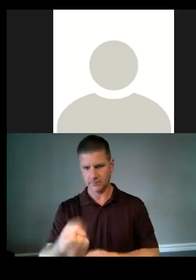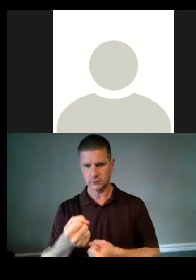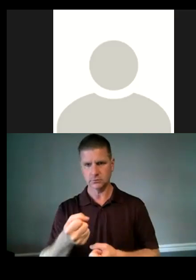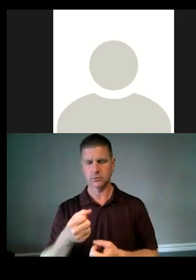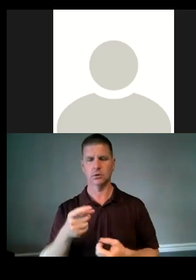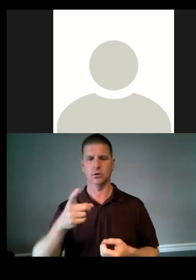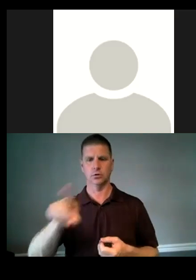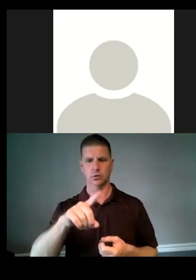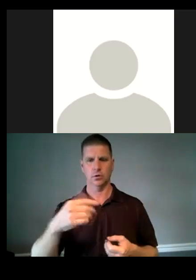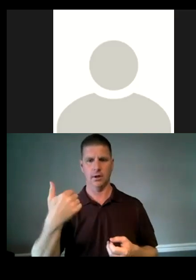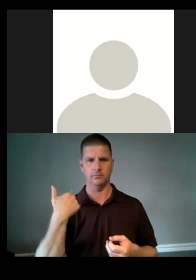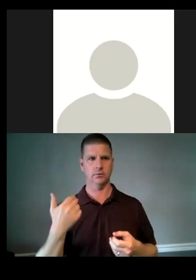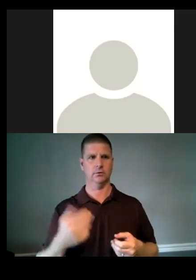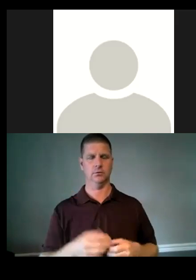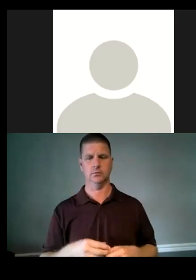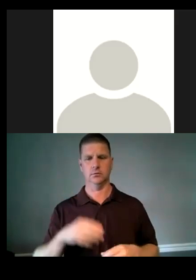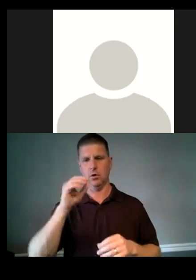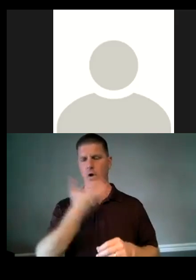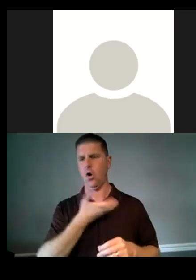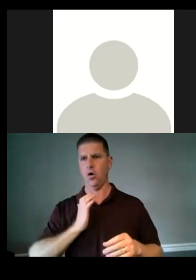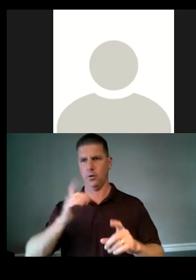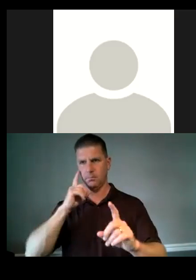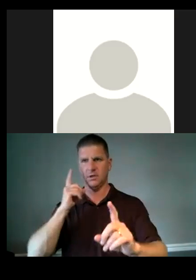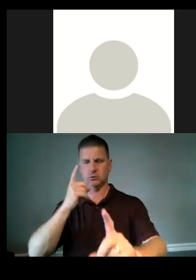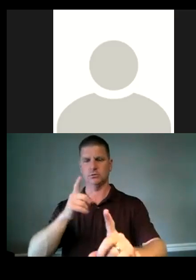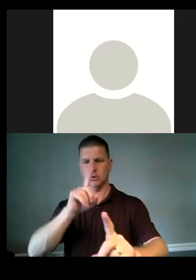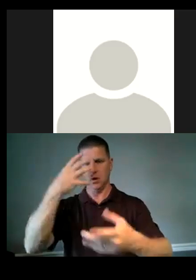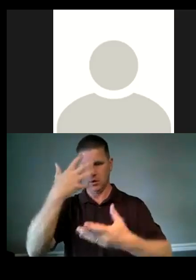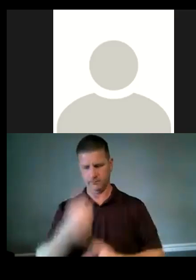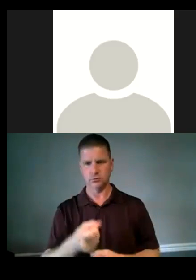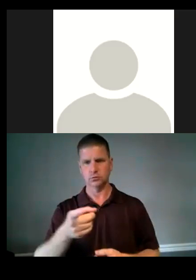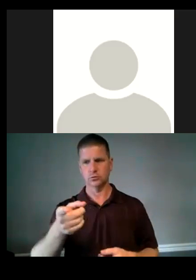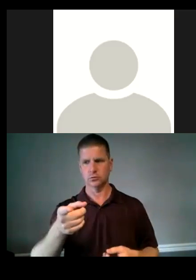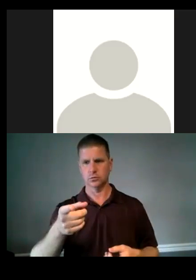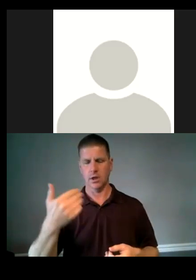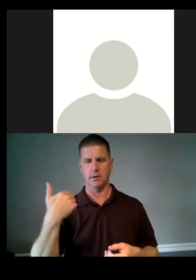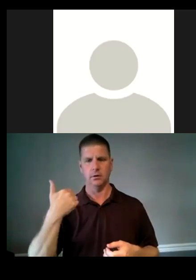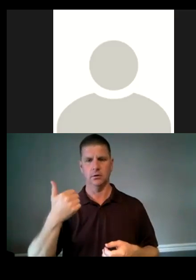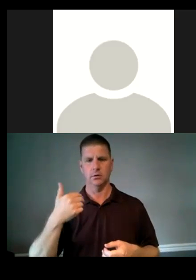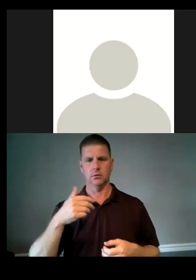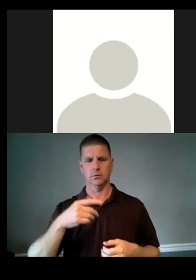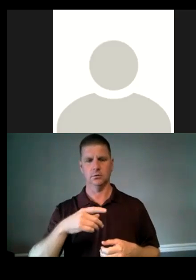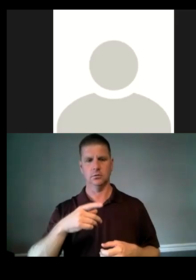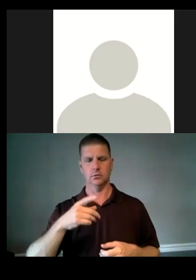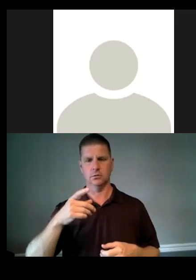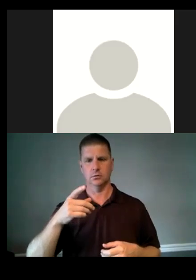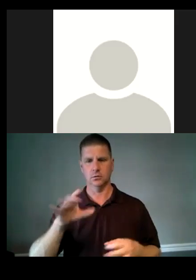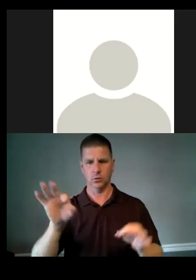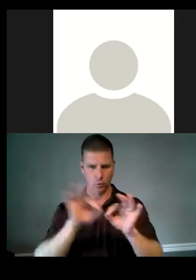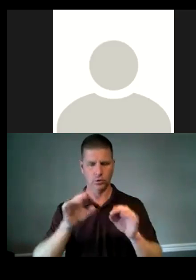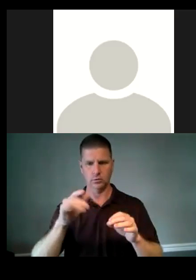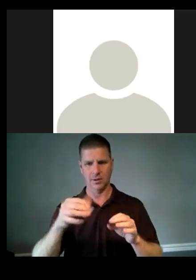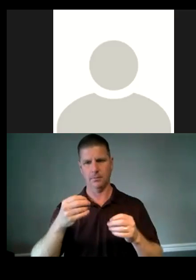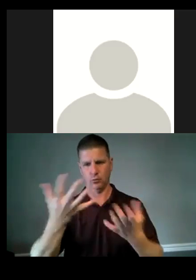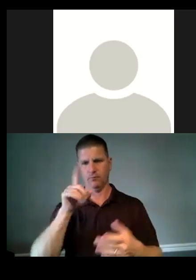on Casa San Jose's mission and the confidence that you will have on Casa San Jose's a work that provides for